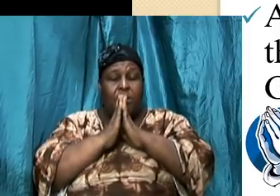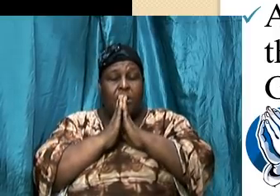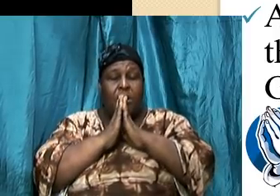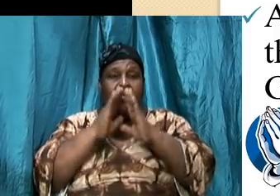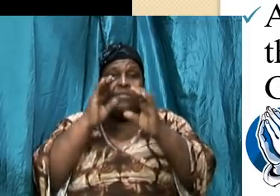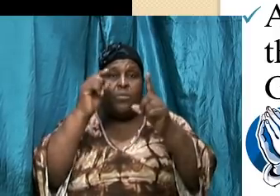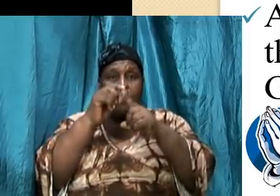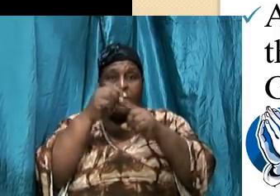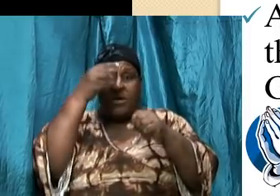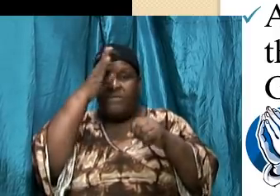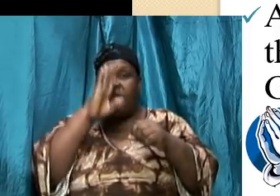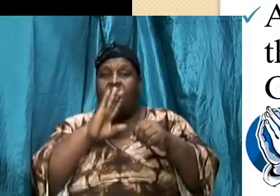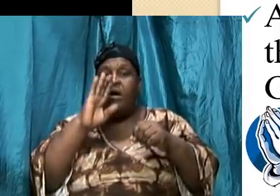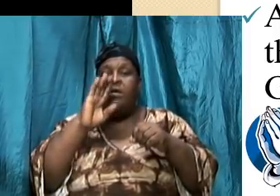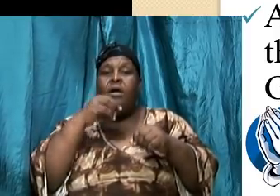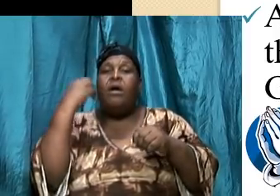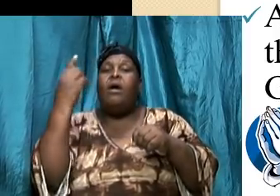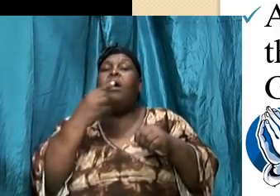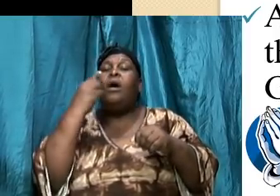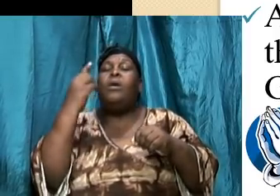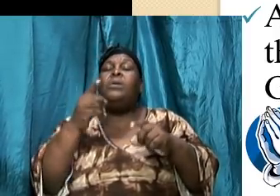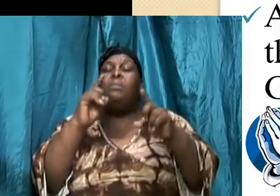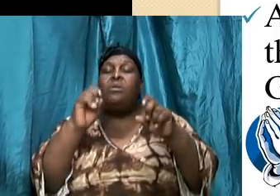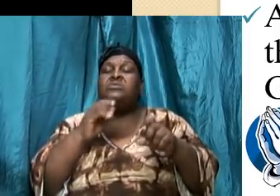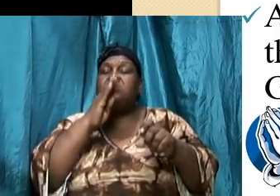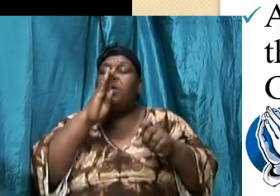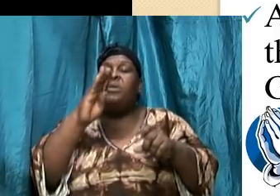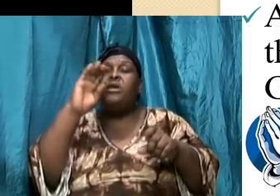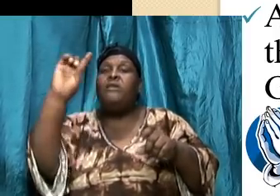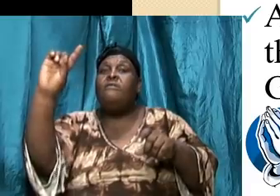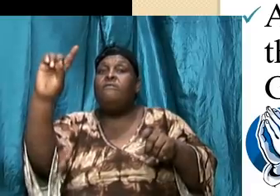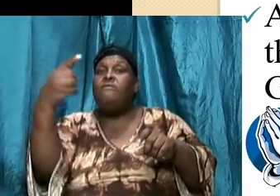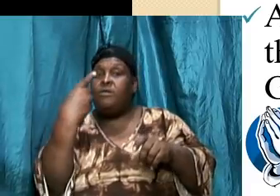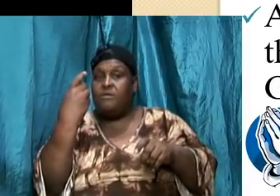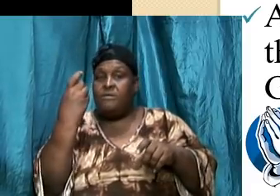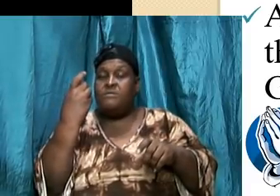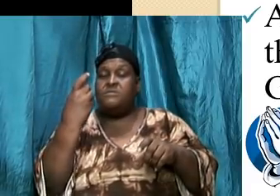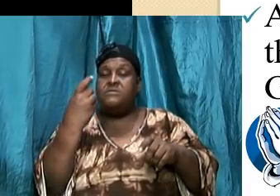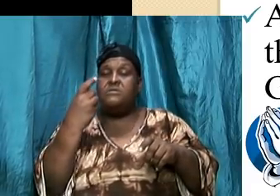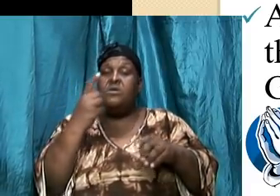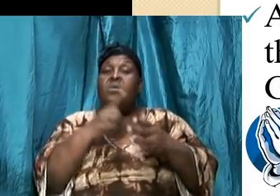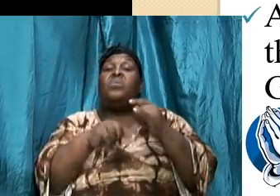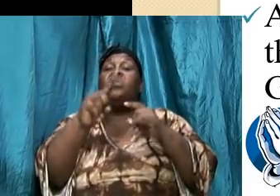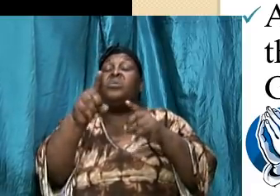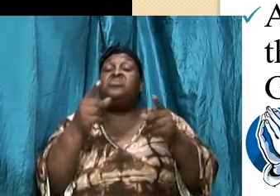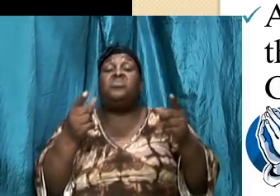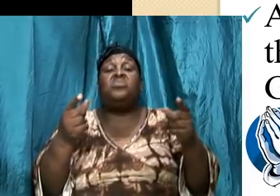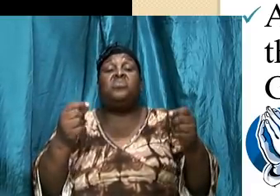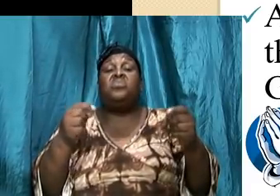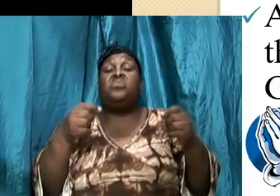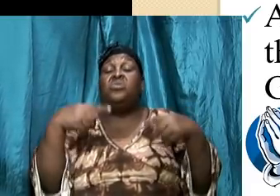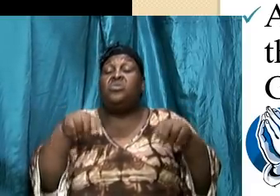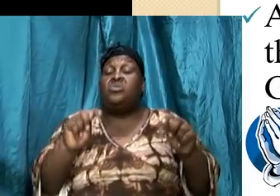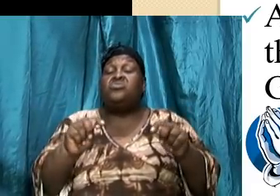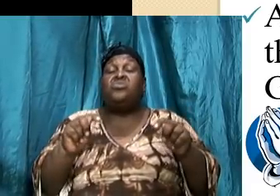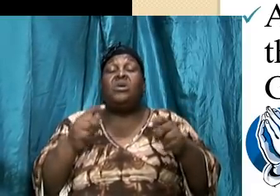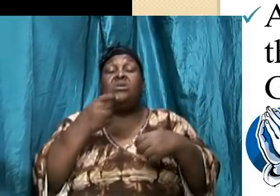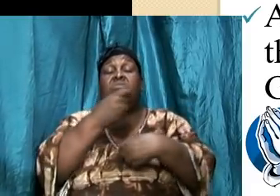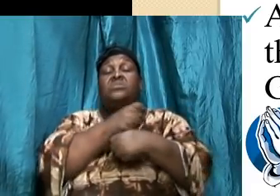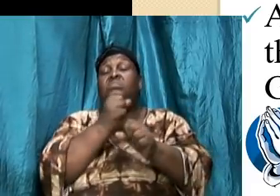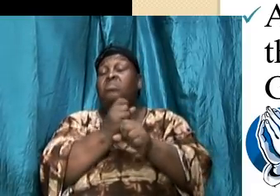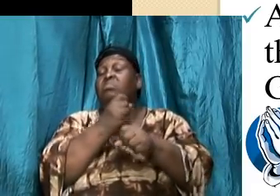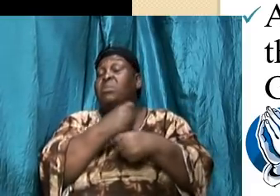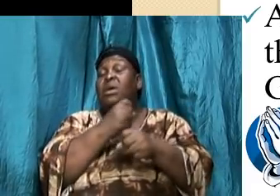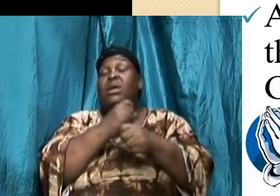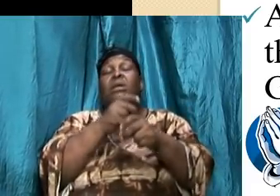place at all times whatever else we are doing try to have that properly worked out and give it the place